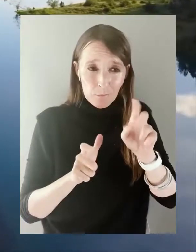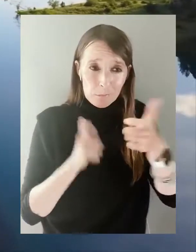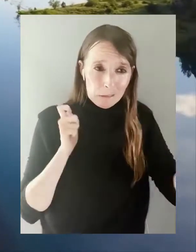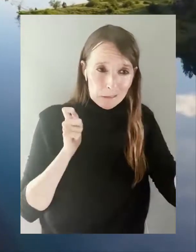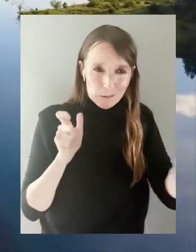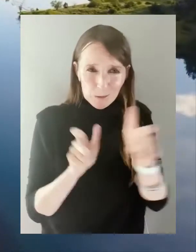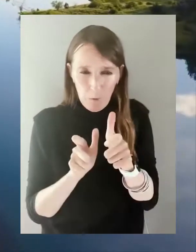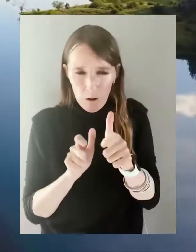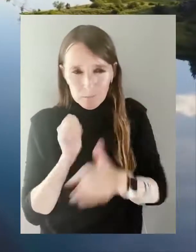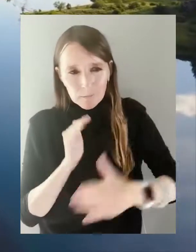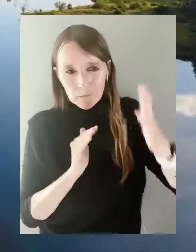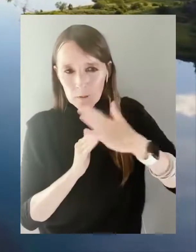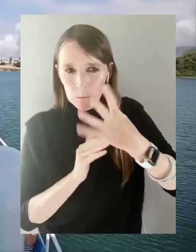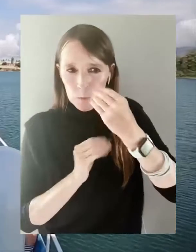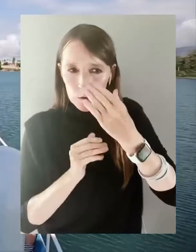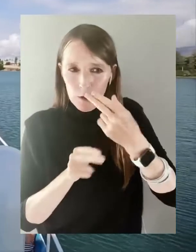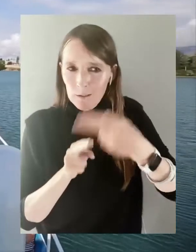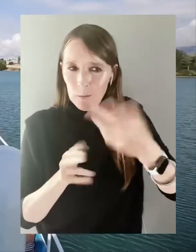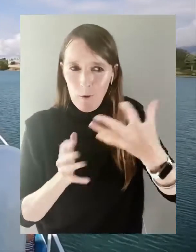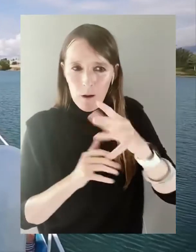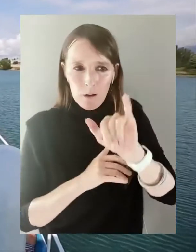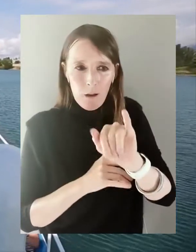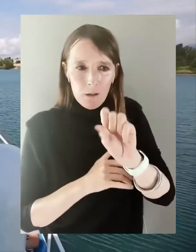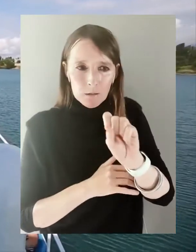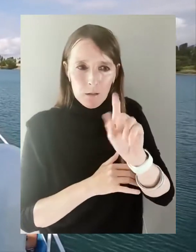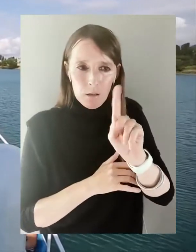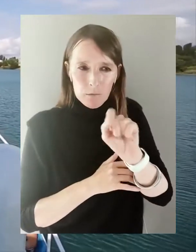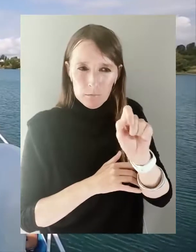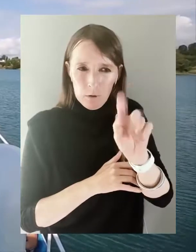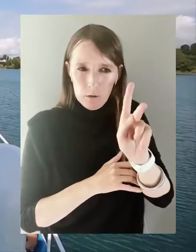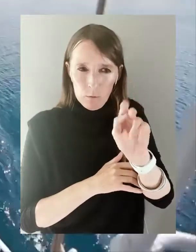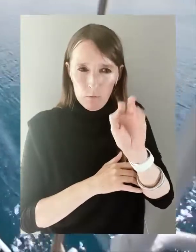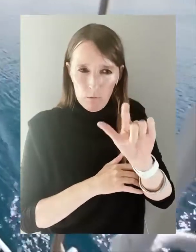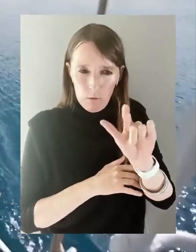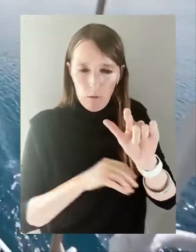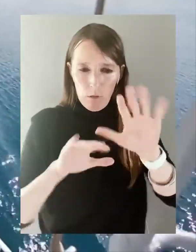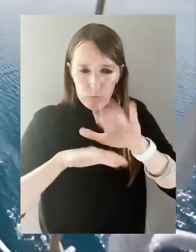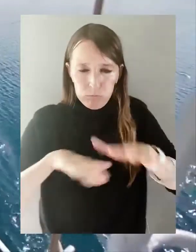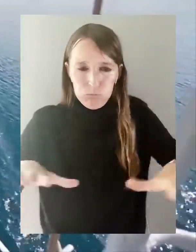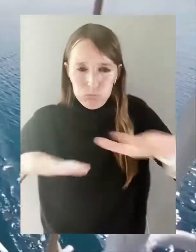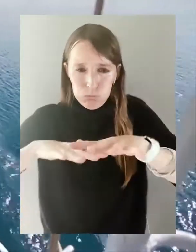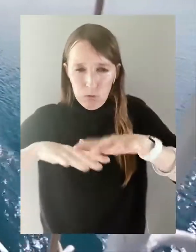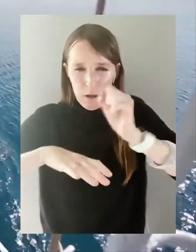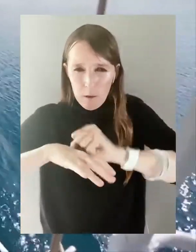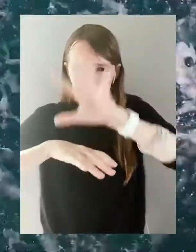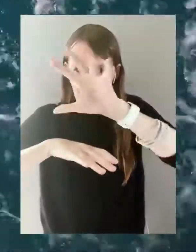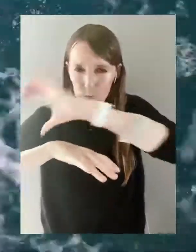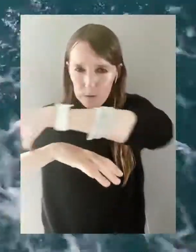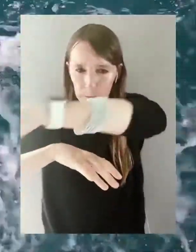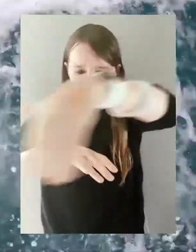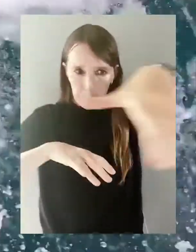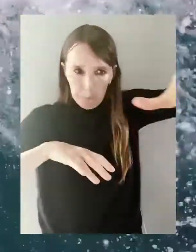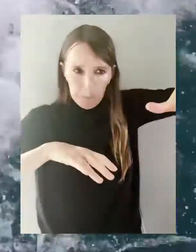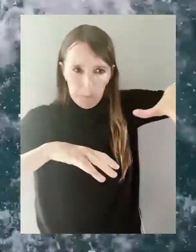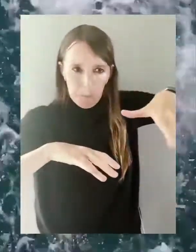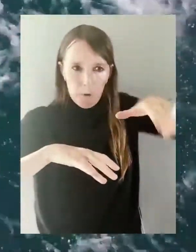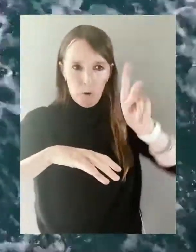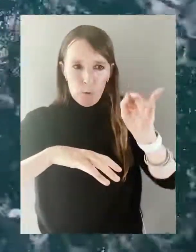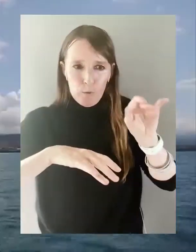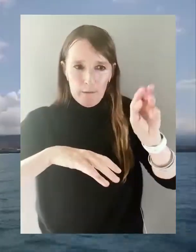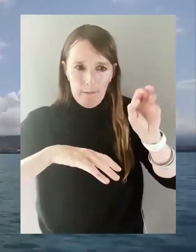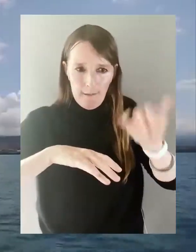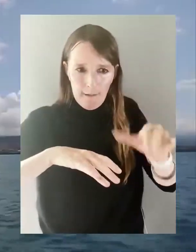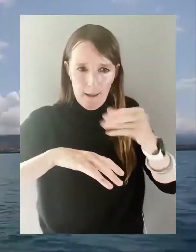,000 big and small lakes. The largest and the most beautiful lake is called Isakul. It is surrounded by magnificent mountain